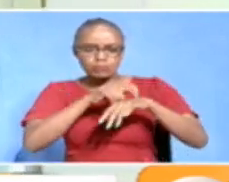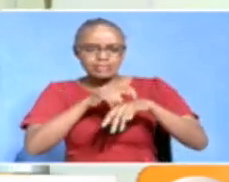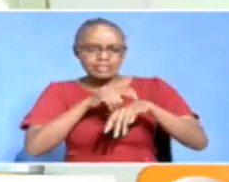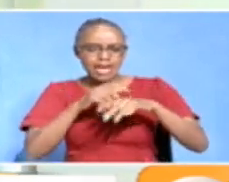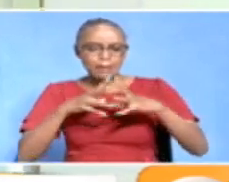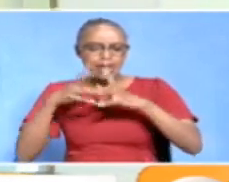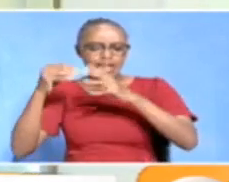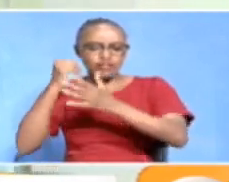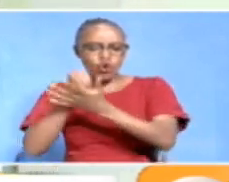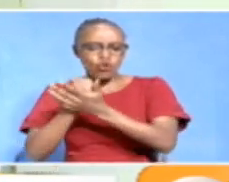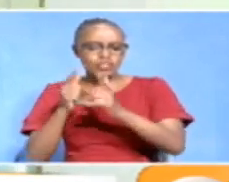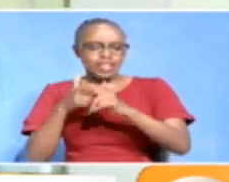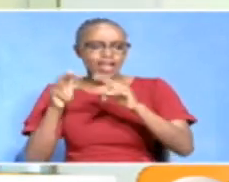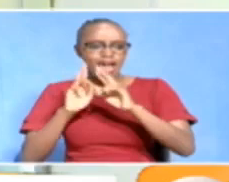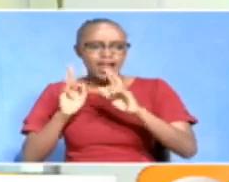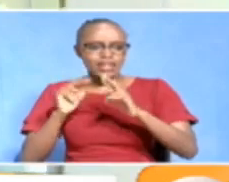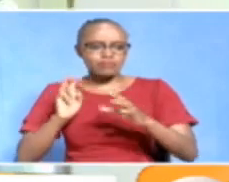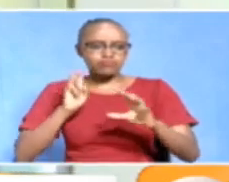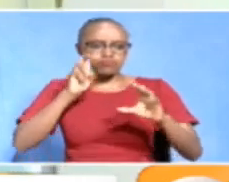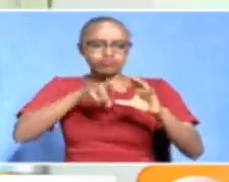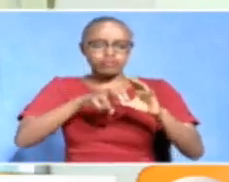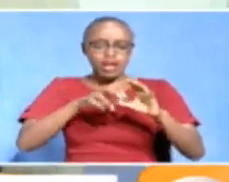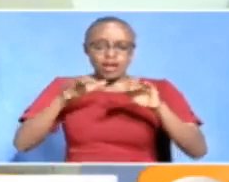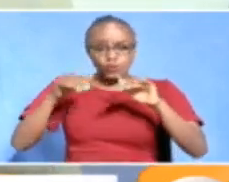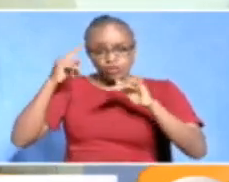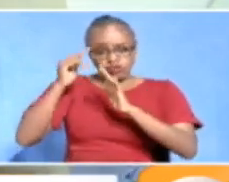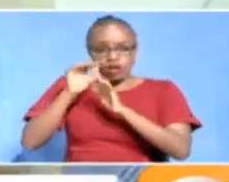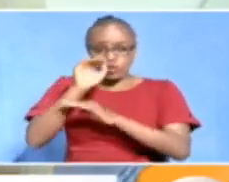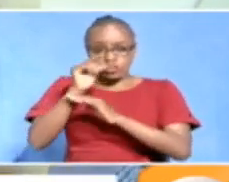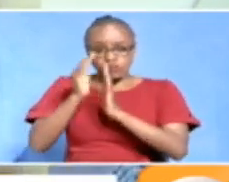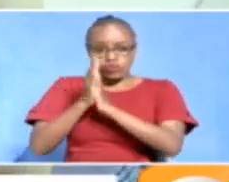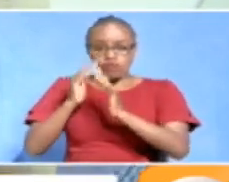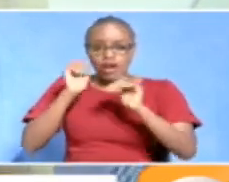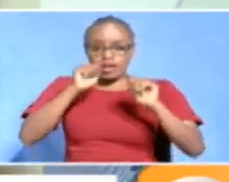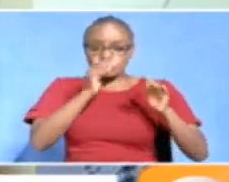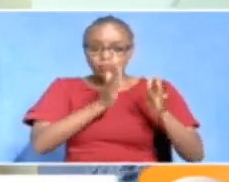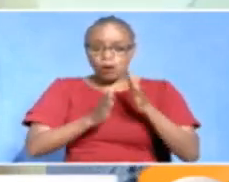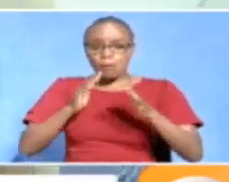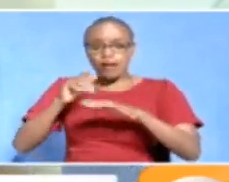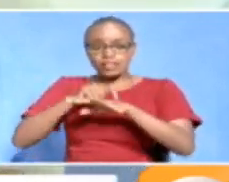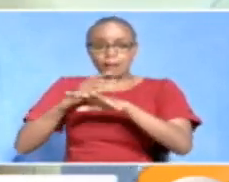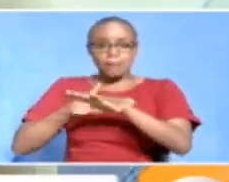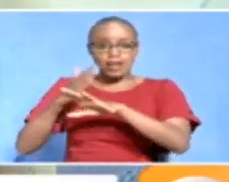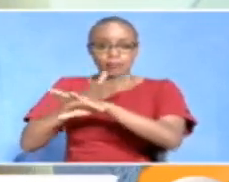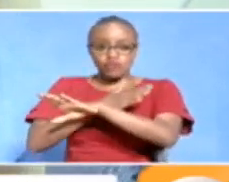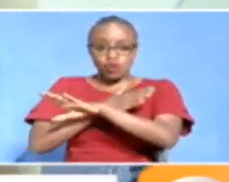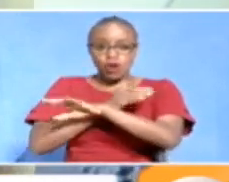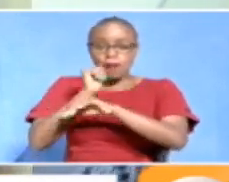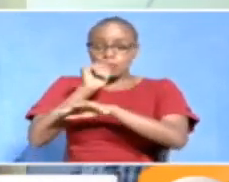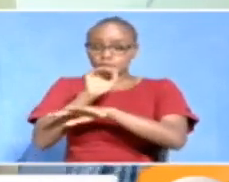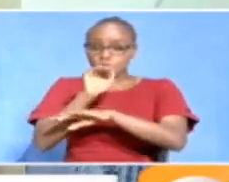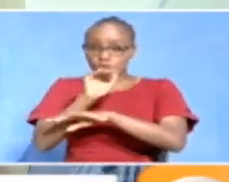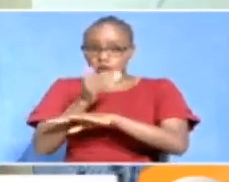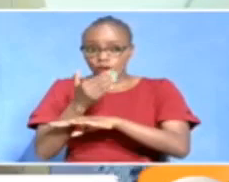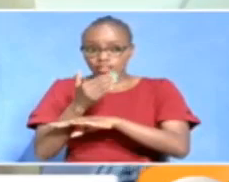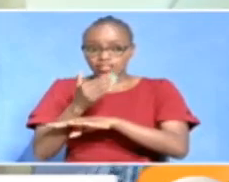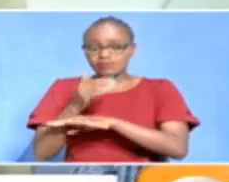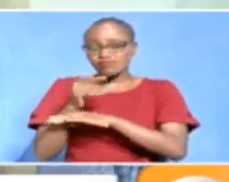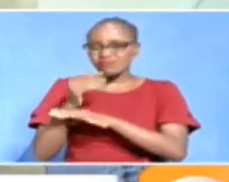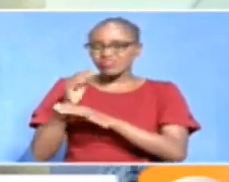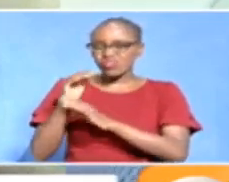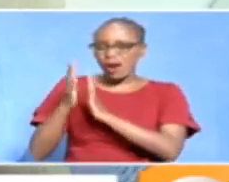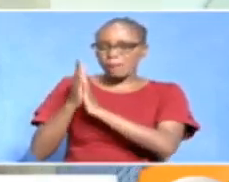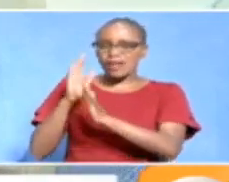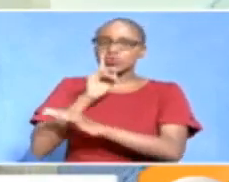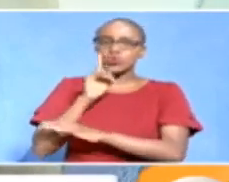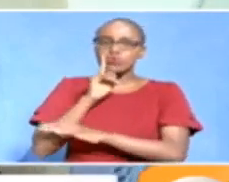office and then request for a bus. I can plan my time ahead. Like I can request the shuttle for tomorrow